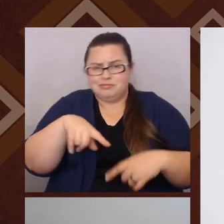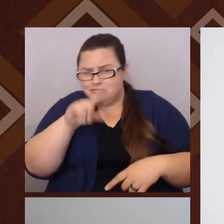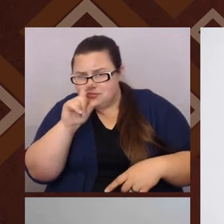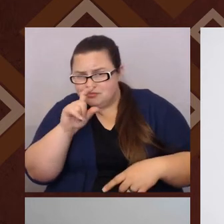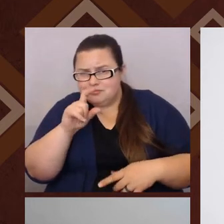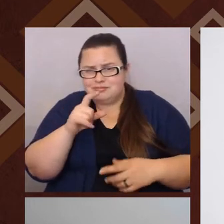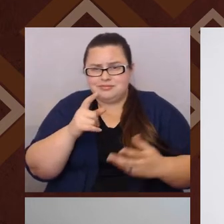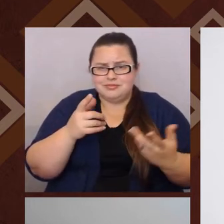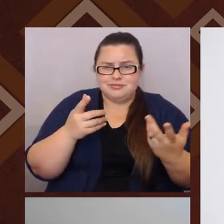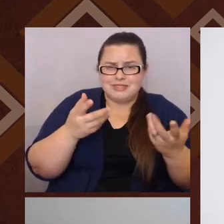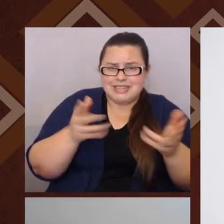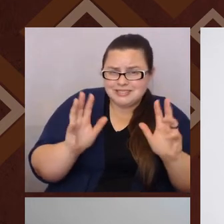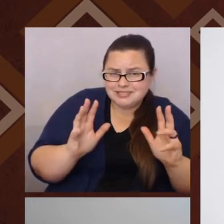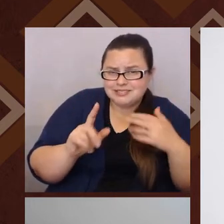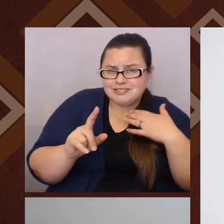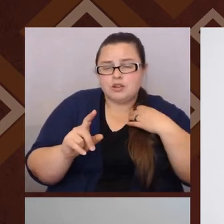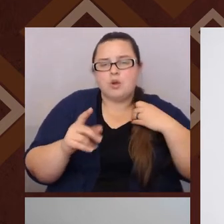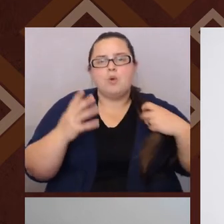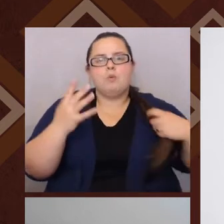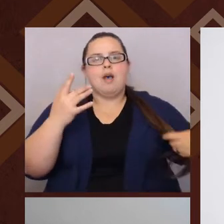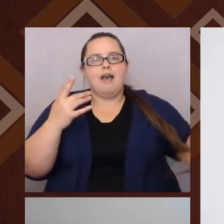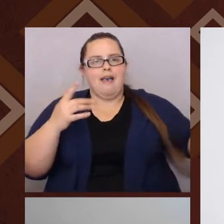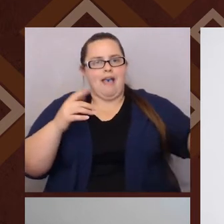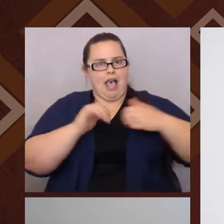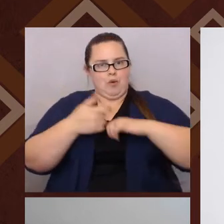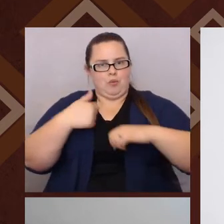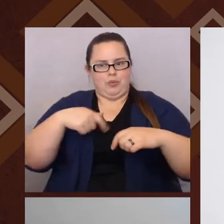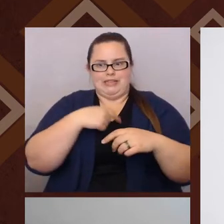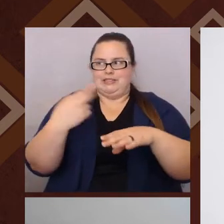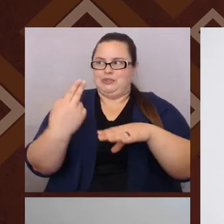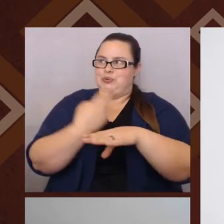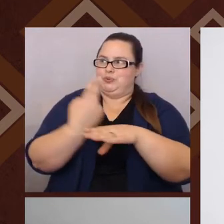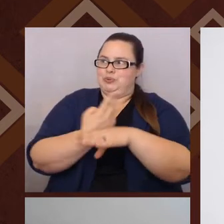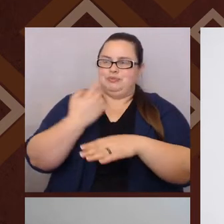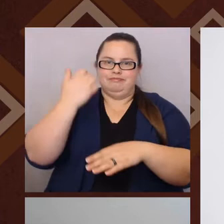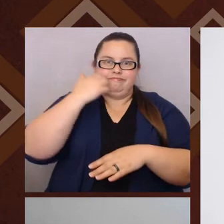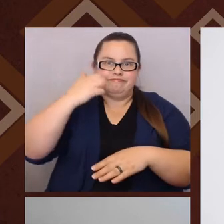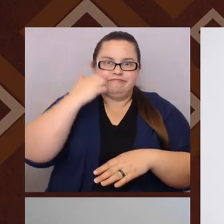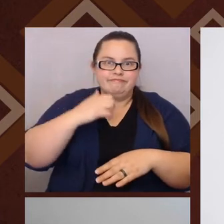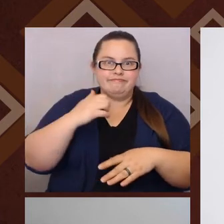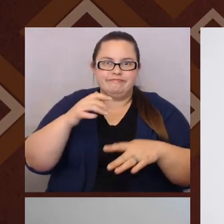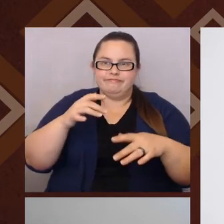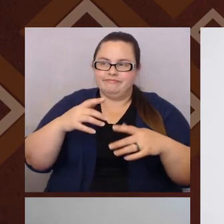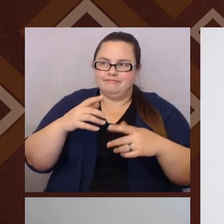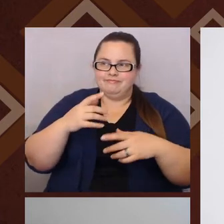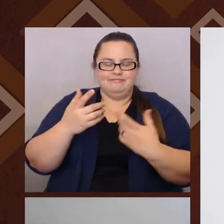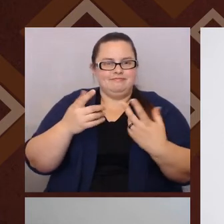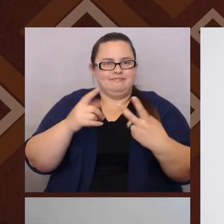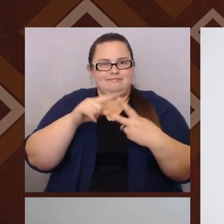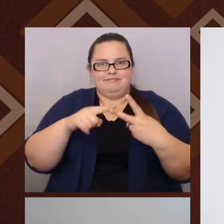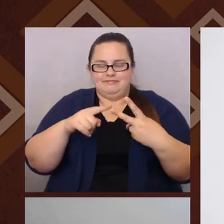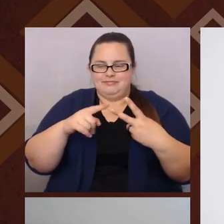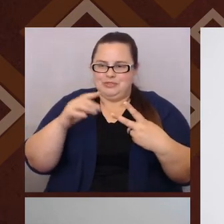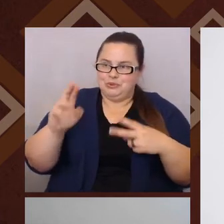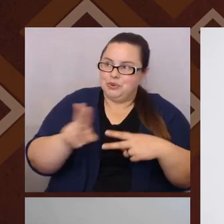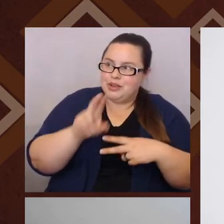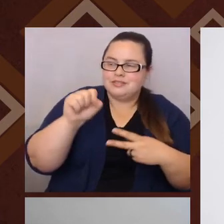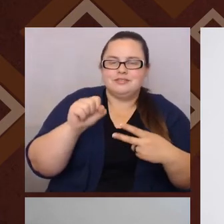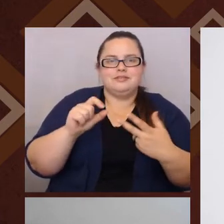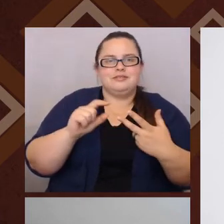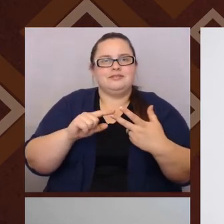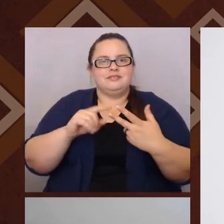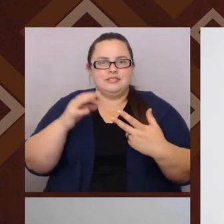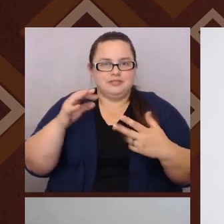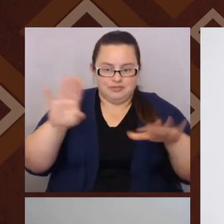the way we use it in everyday life here in the United States, here in the central valley, um, is, is very